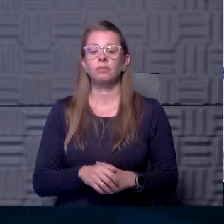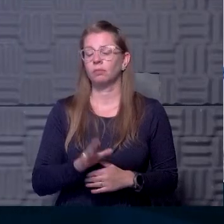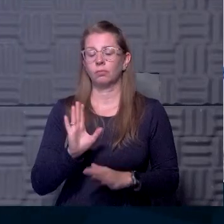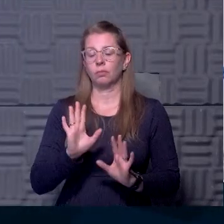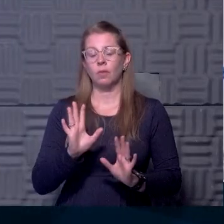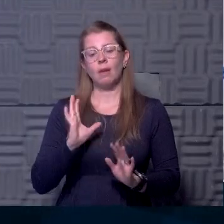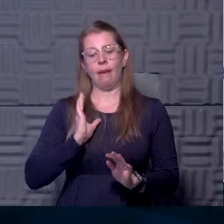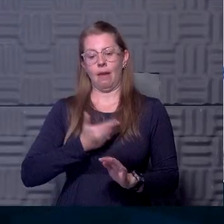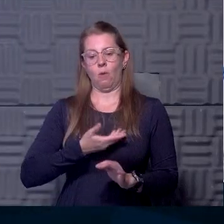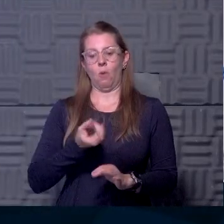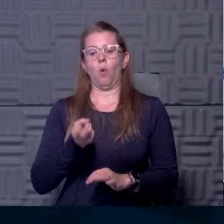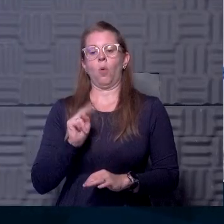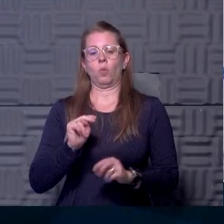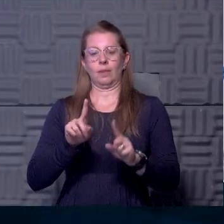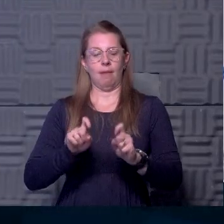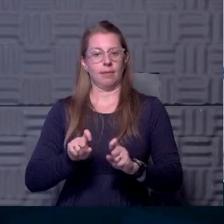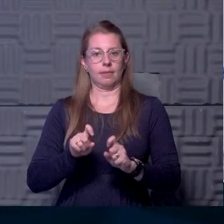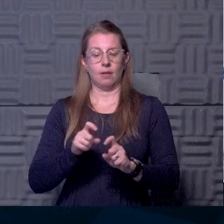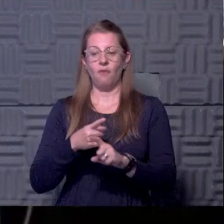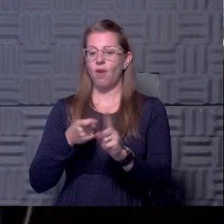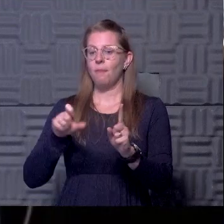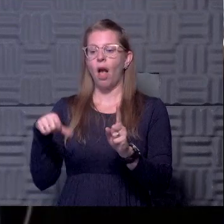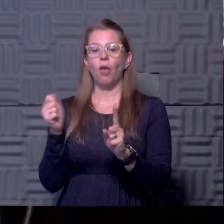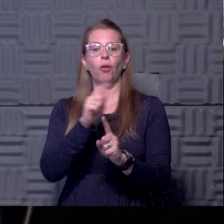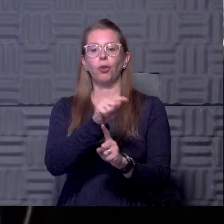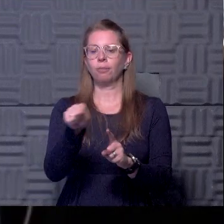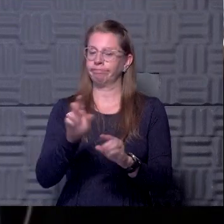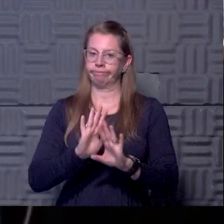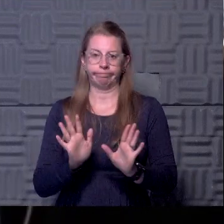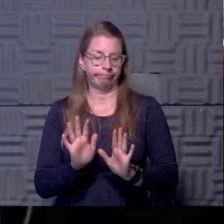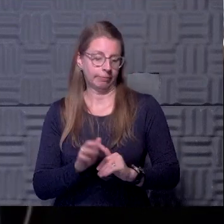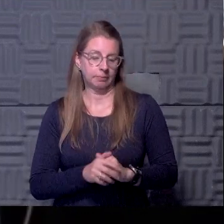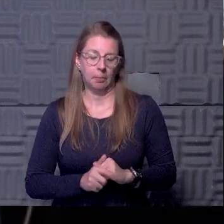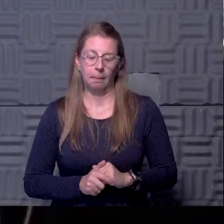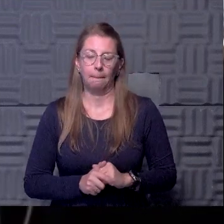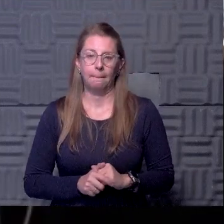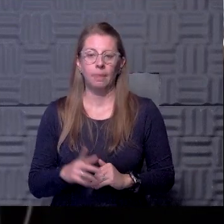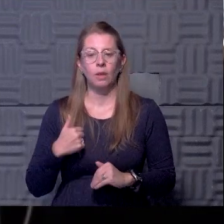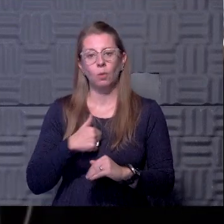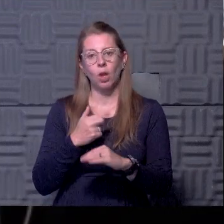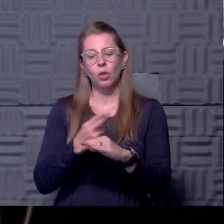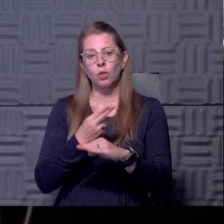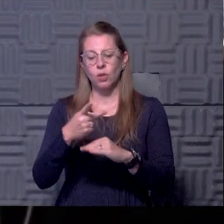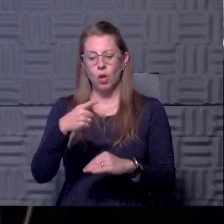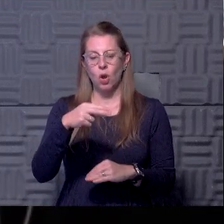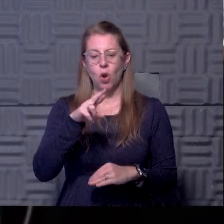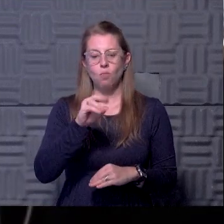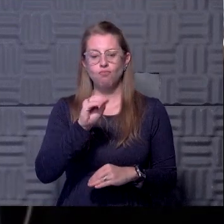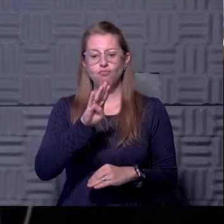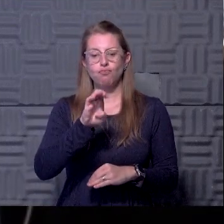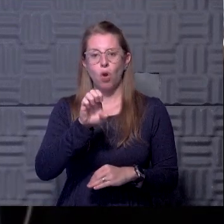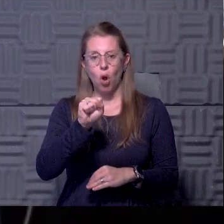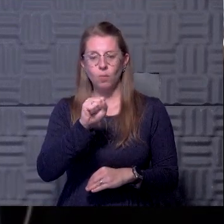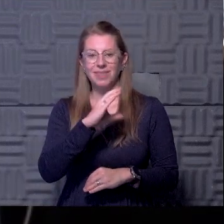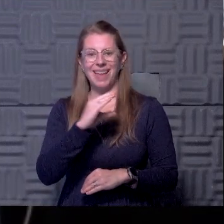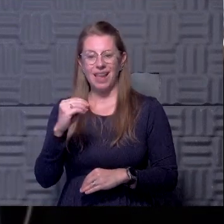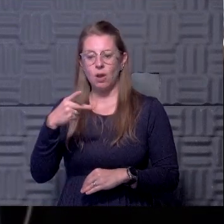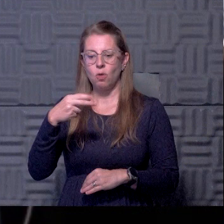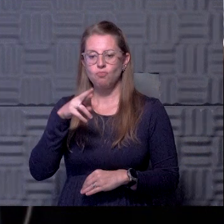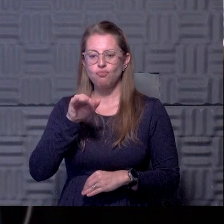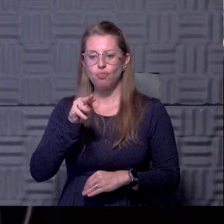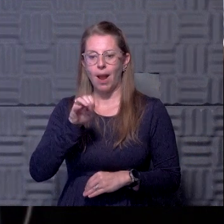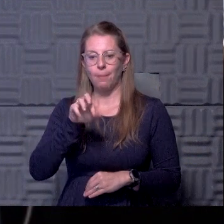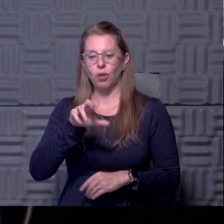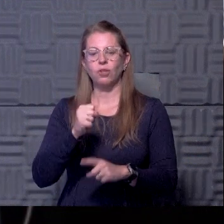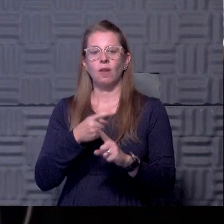It is not, uh, from anywhere else. We are using, uh, the probes and primers, which is the critical function here are from a company